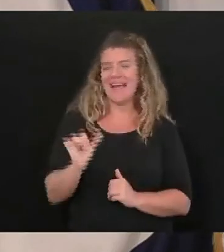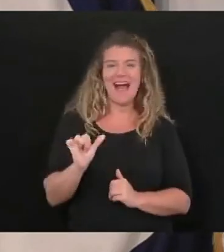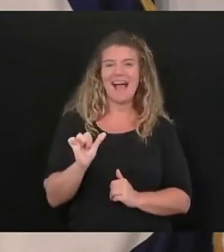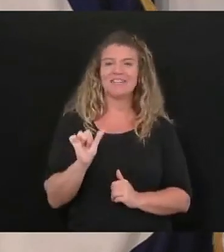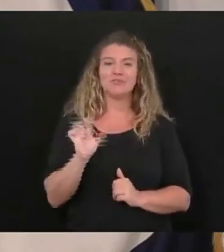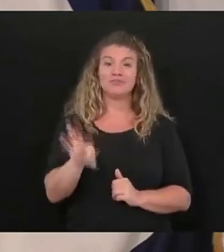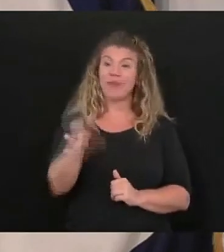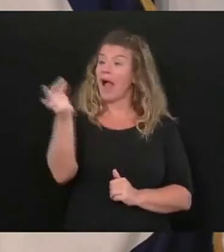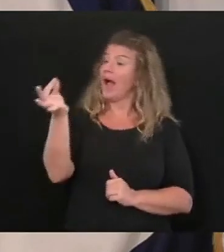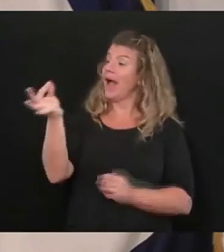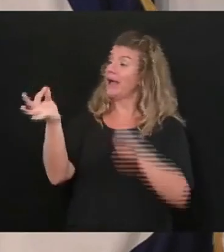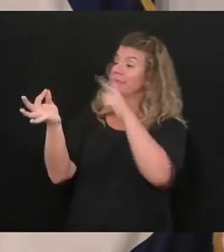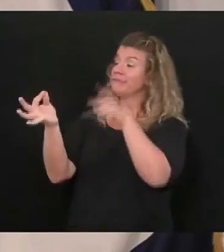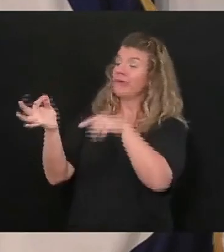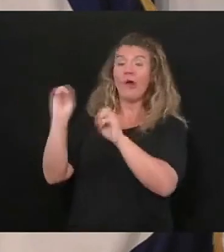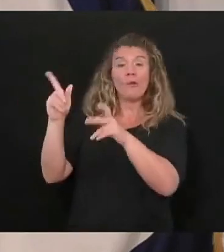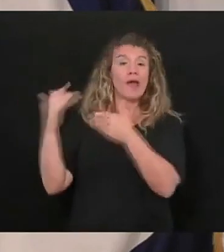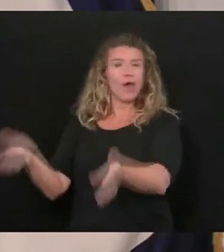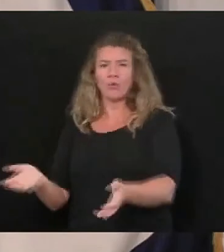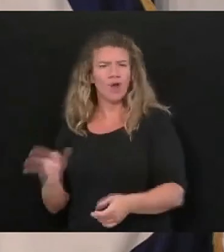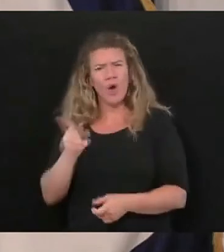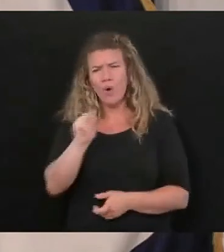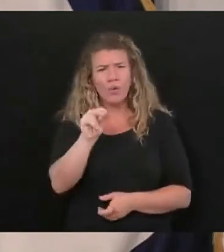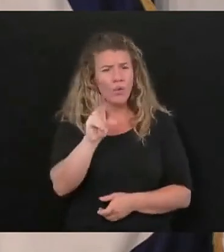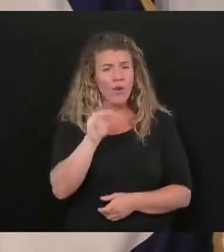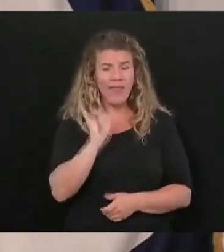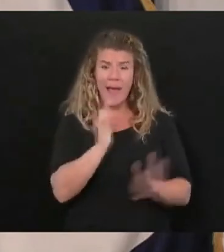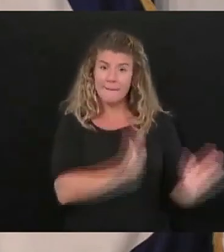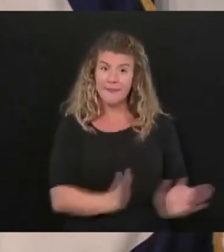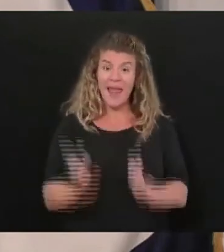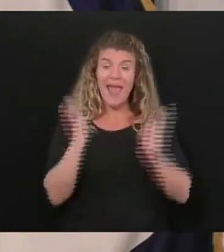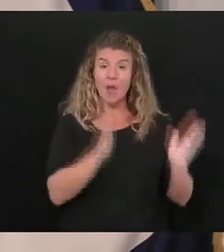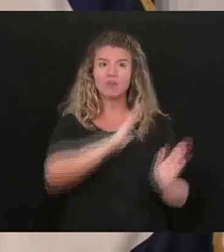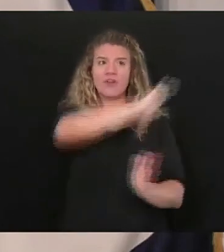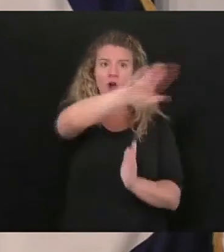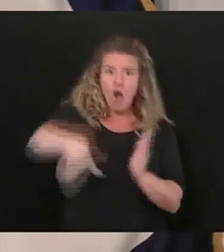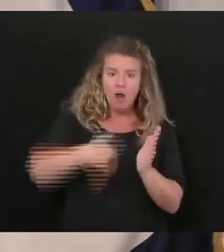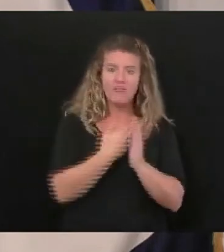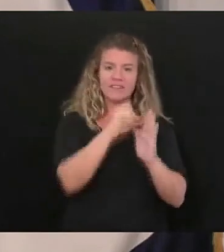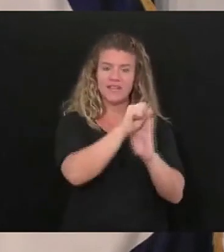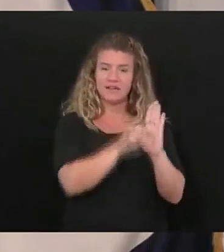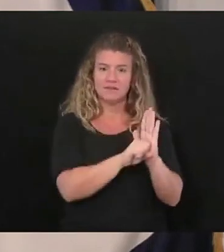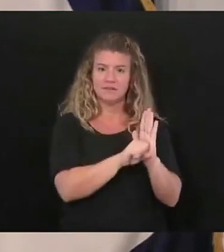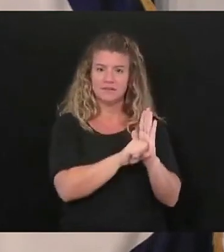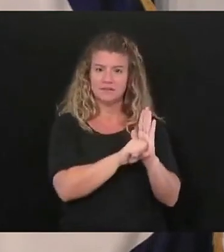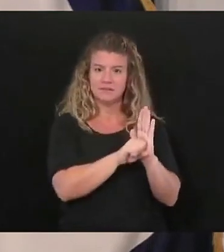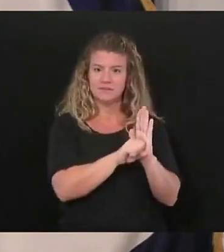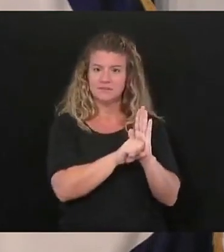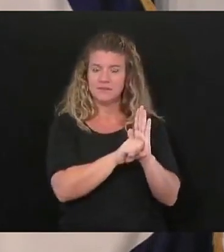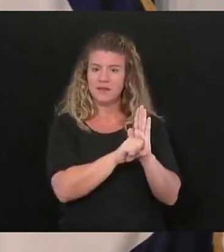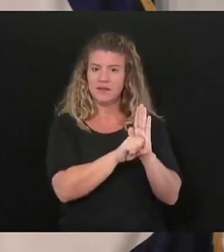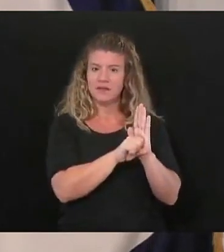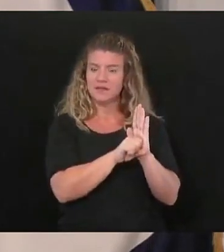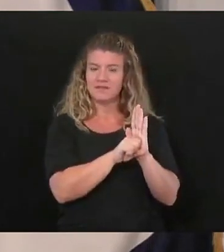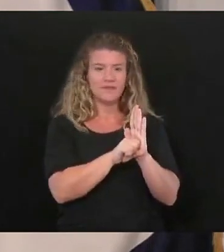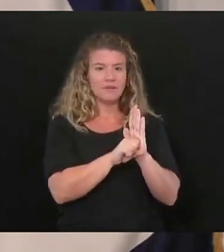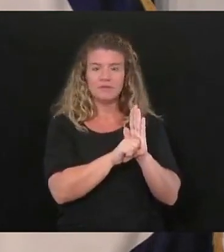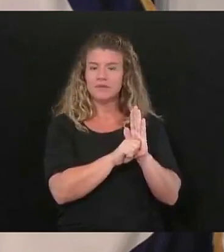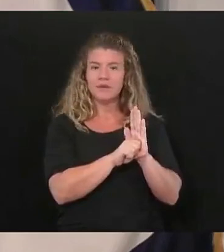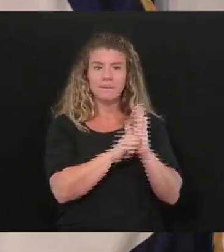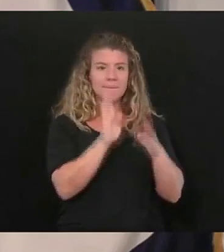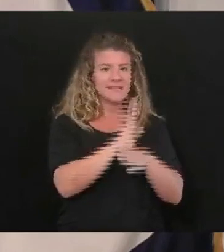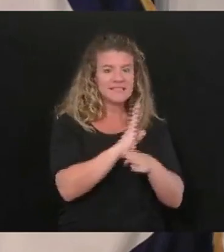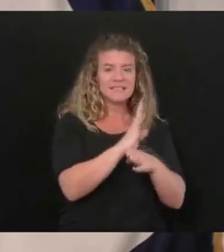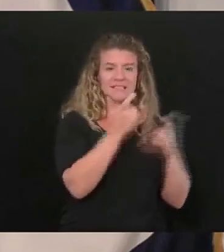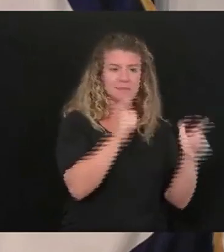somewhere it's a plan that was for all of West Virginia small businesses counties cities